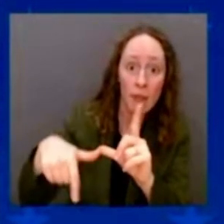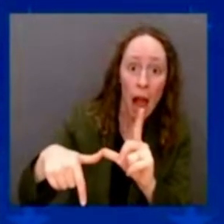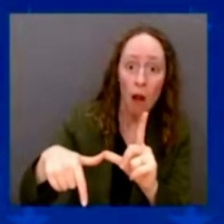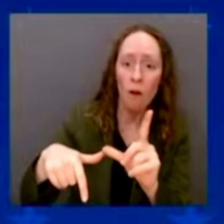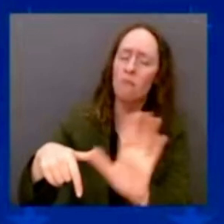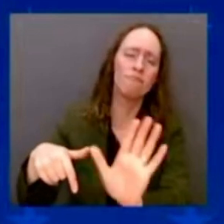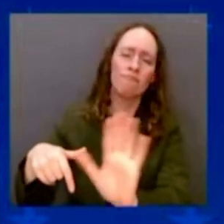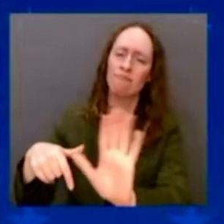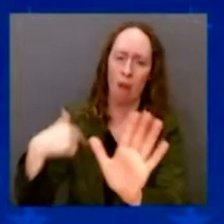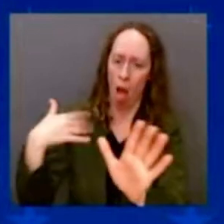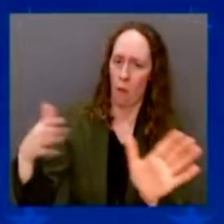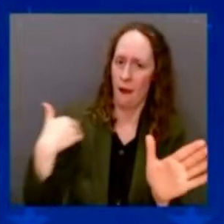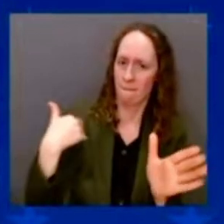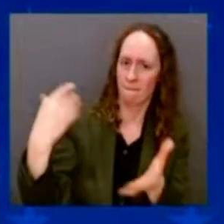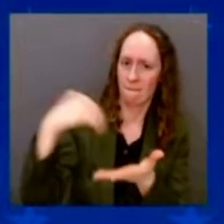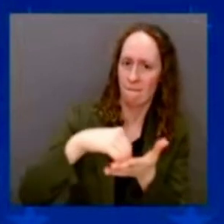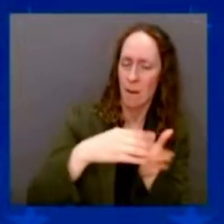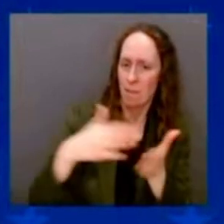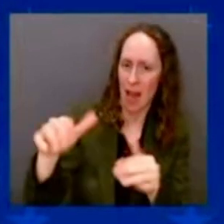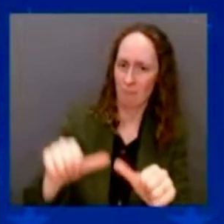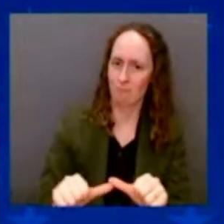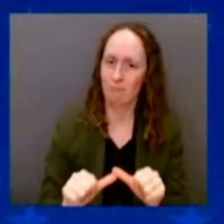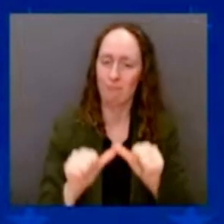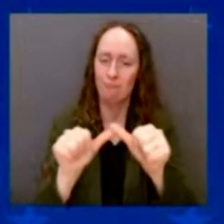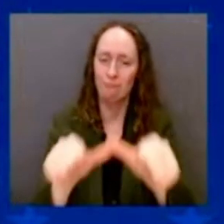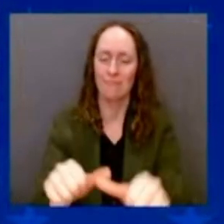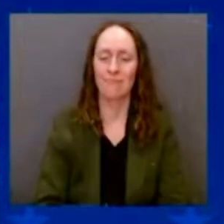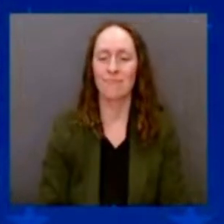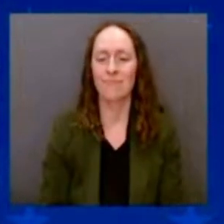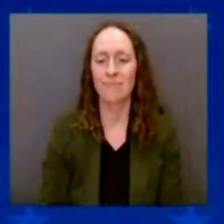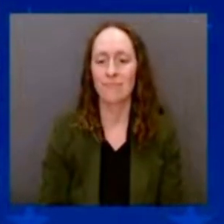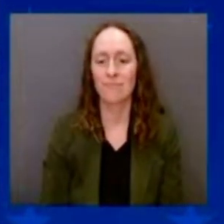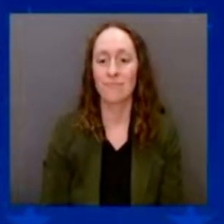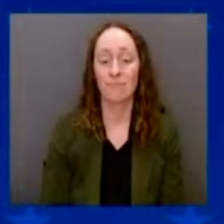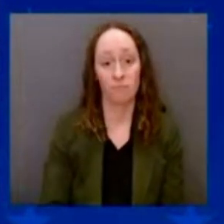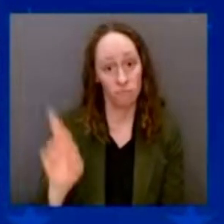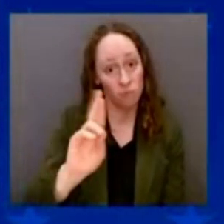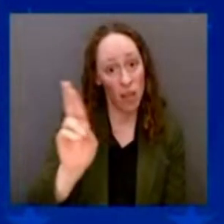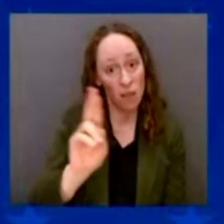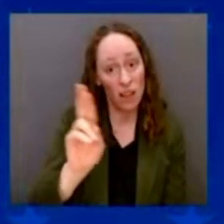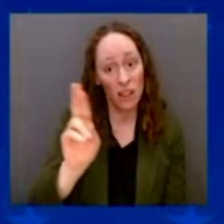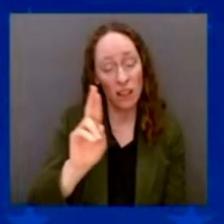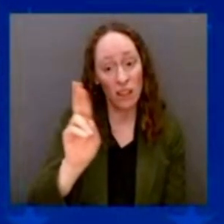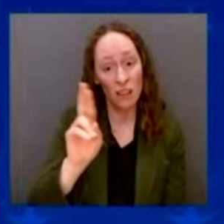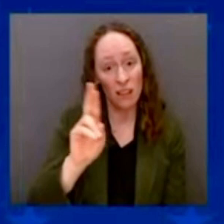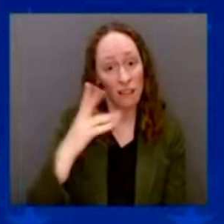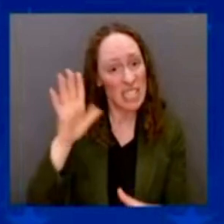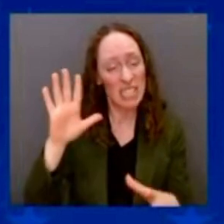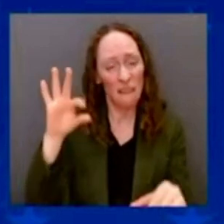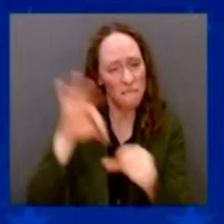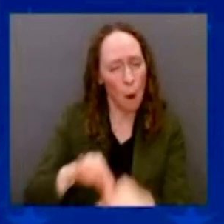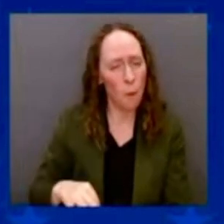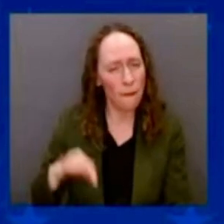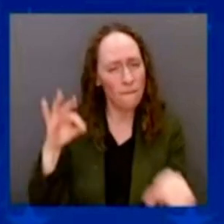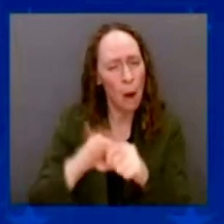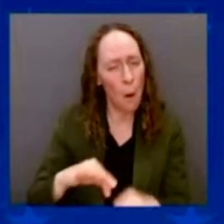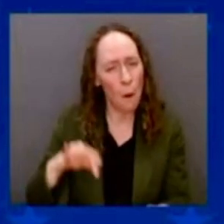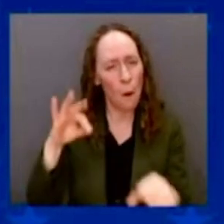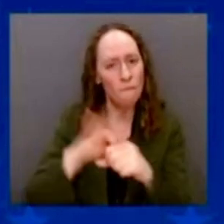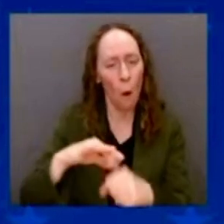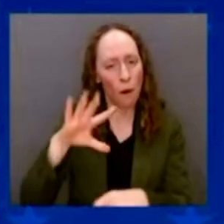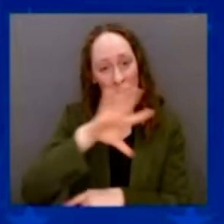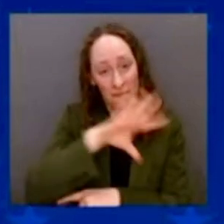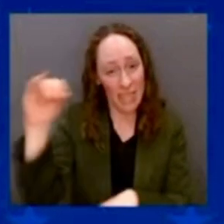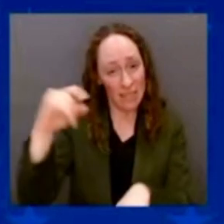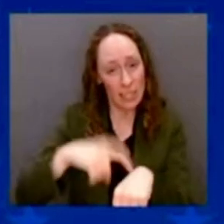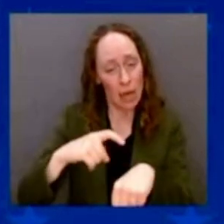over 50 times since Barack passed it — over 50 times. They voted to Well, it is — I think it is shameful.